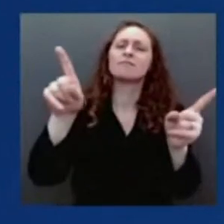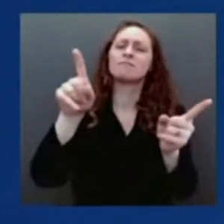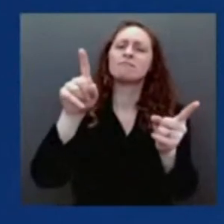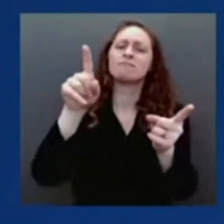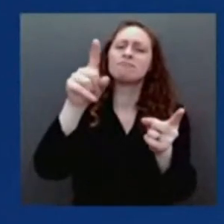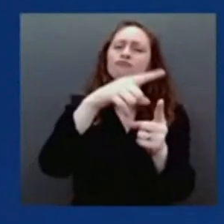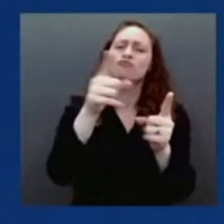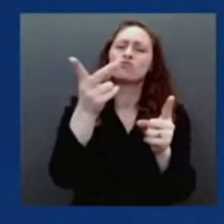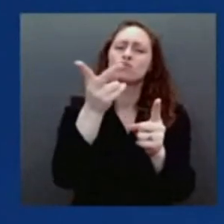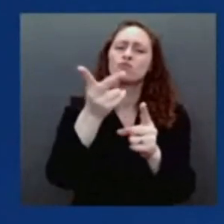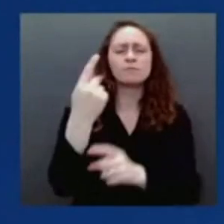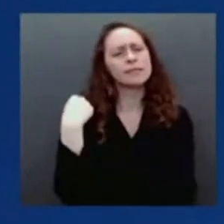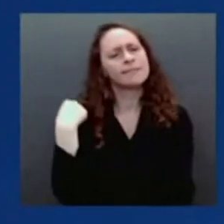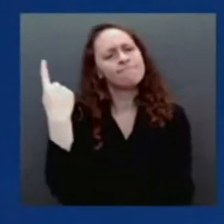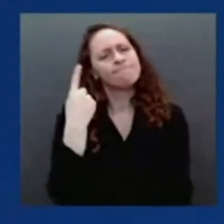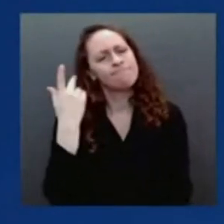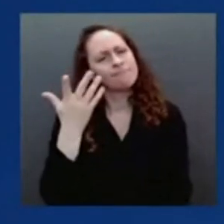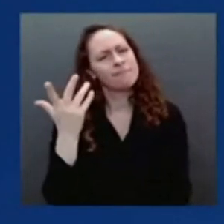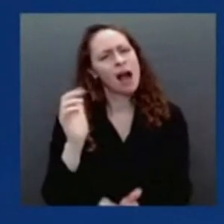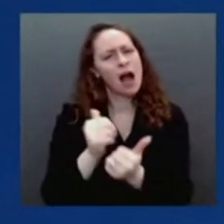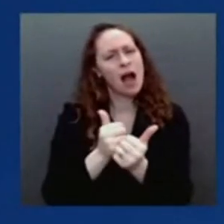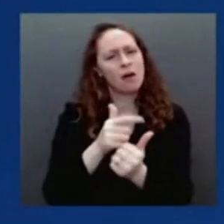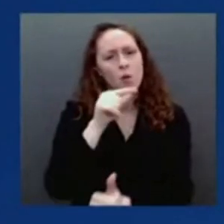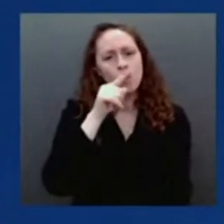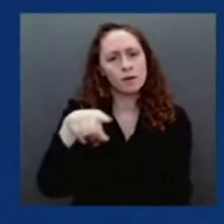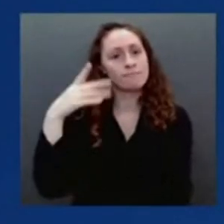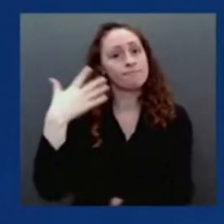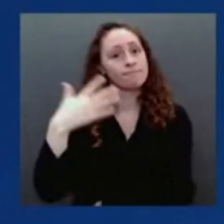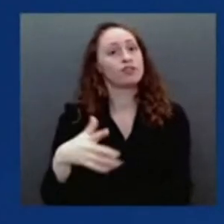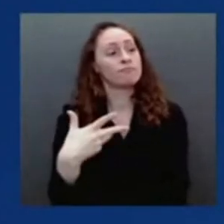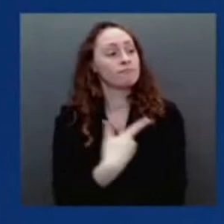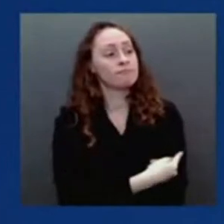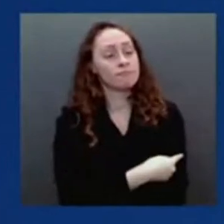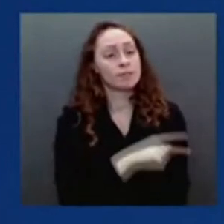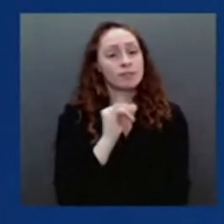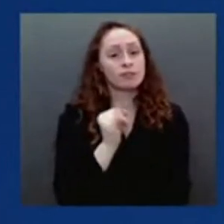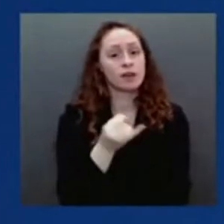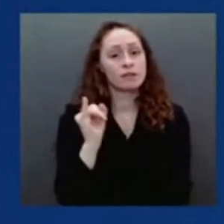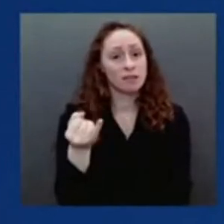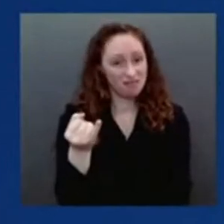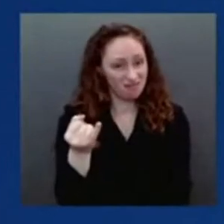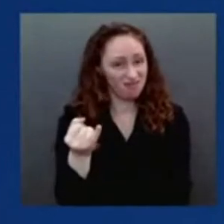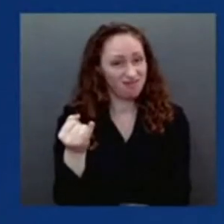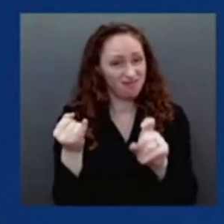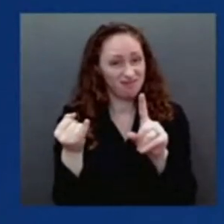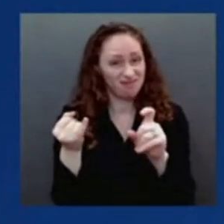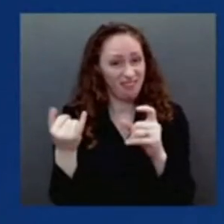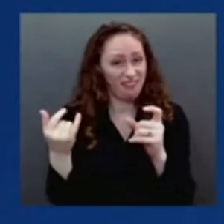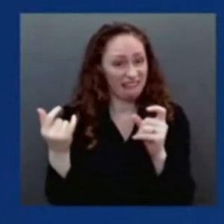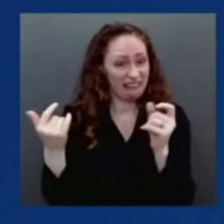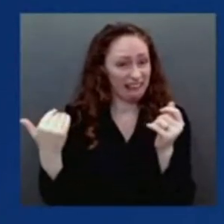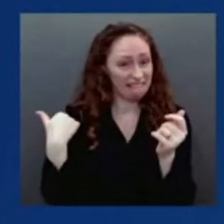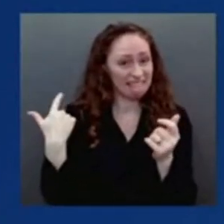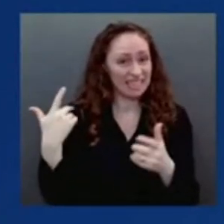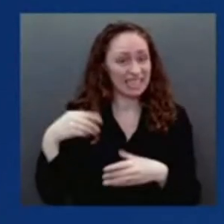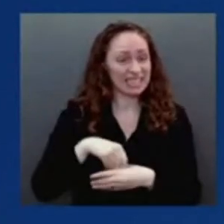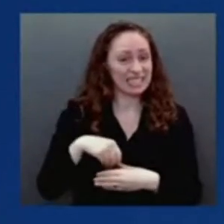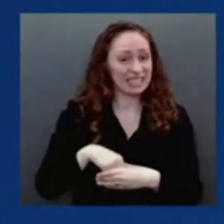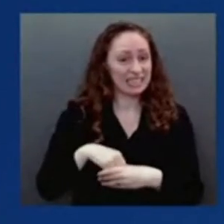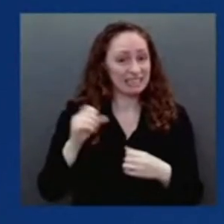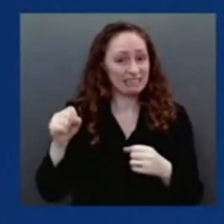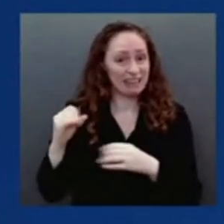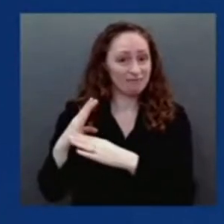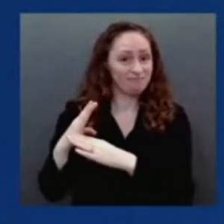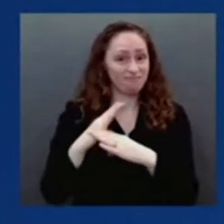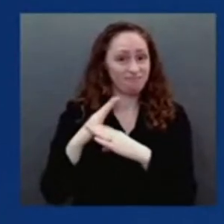who are up to date on their vaccines are protected against Omicron severe disease? And do you expect we'll see a change to that regimen for